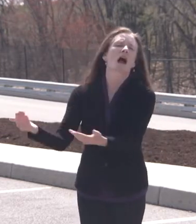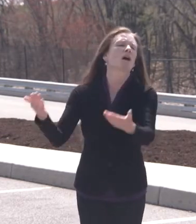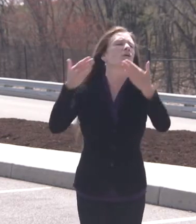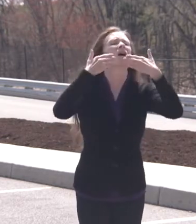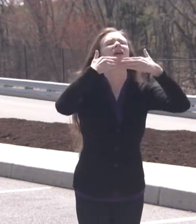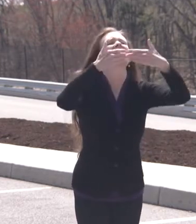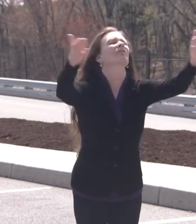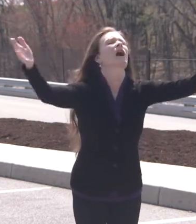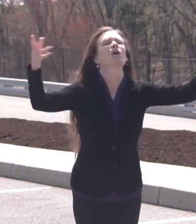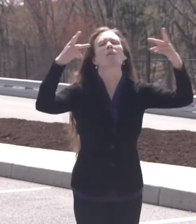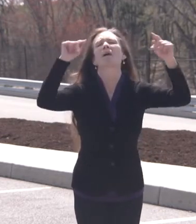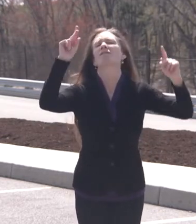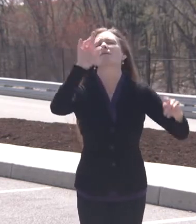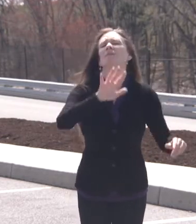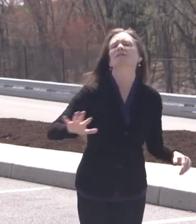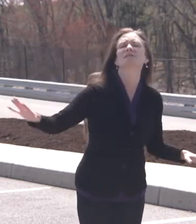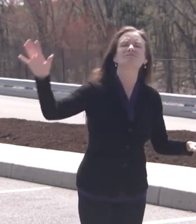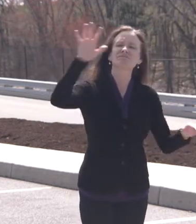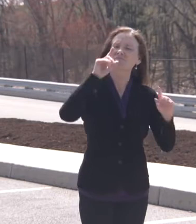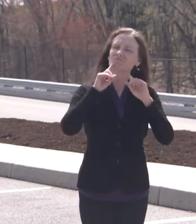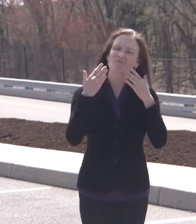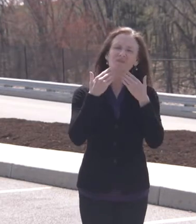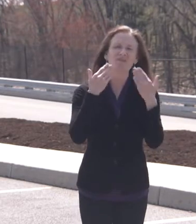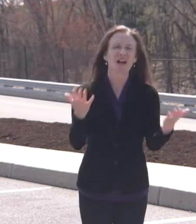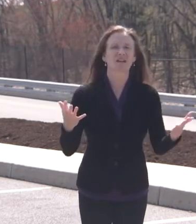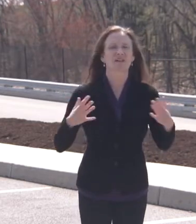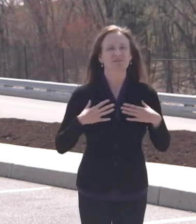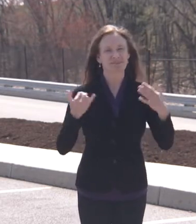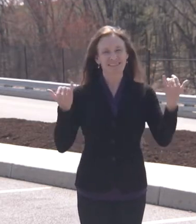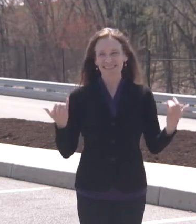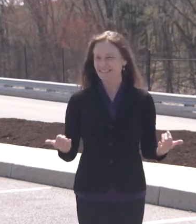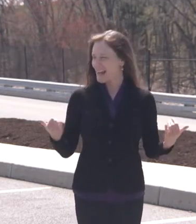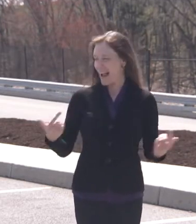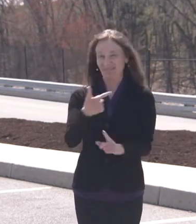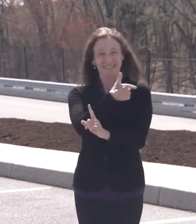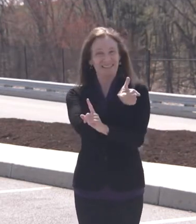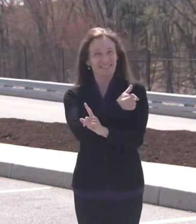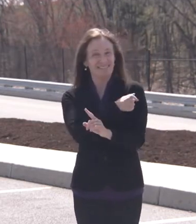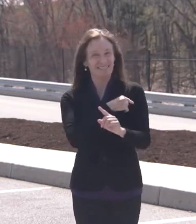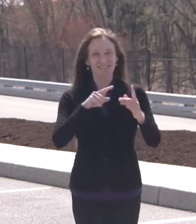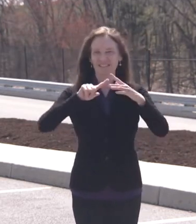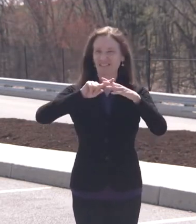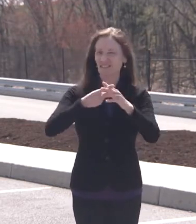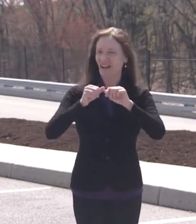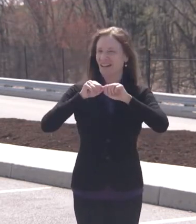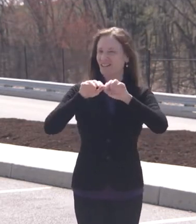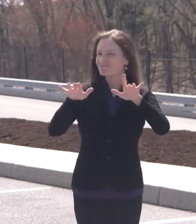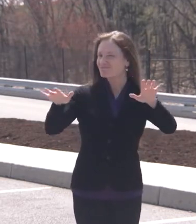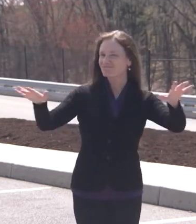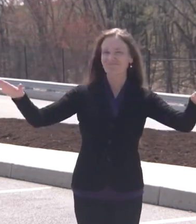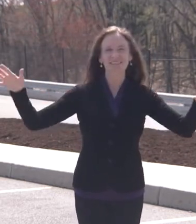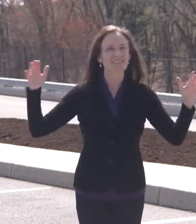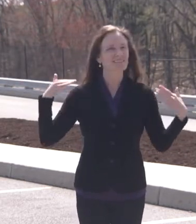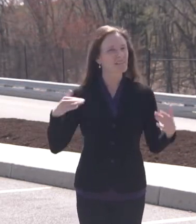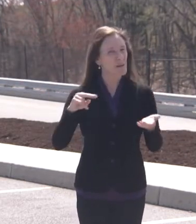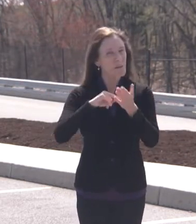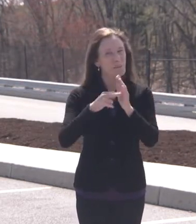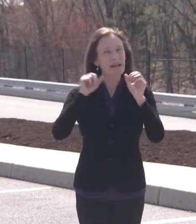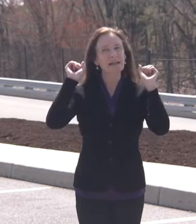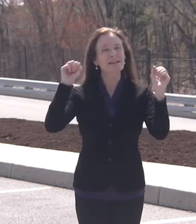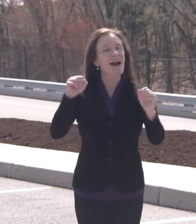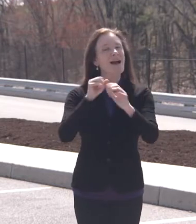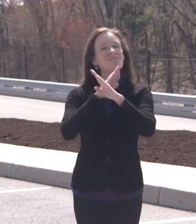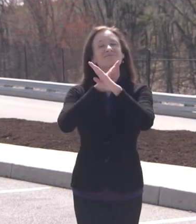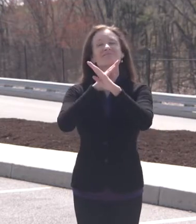And we should all celebrate the fact that this group of frontline workers, this group of frontline heroes has now gotten the